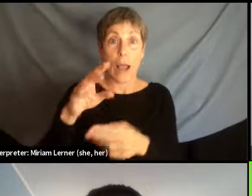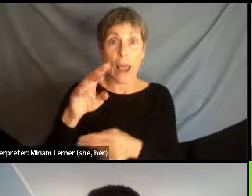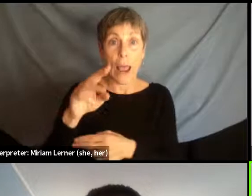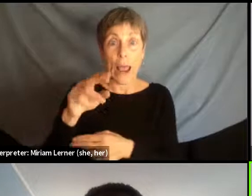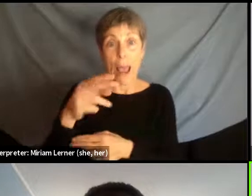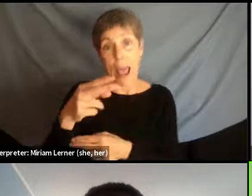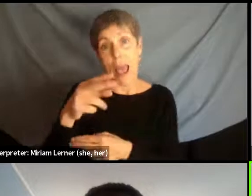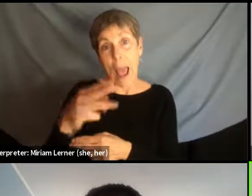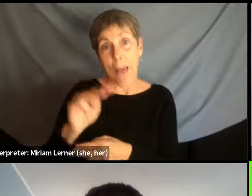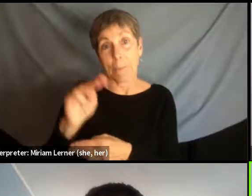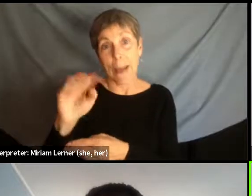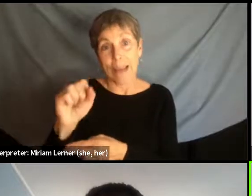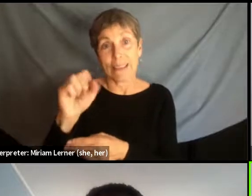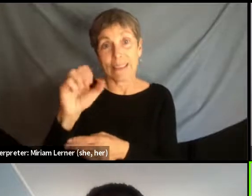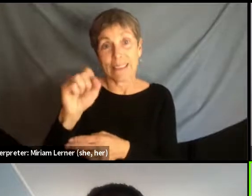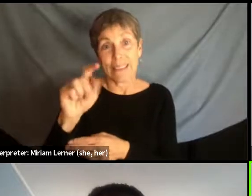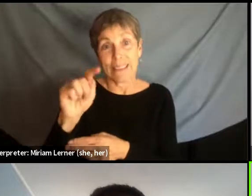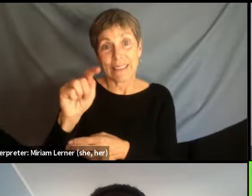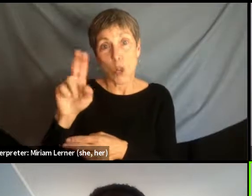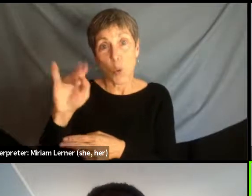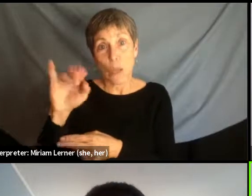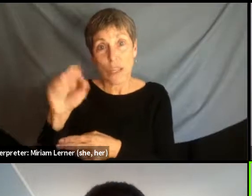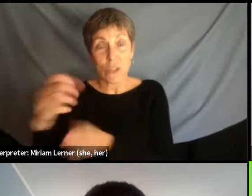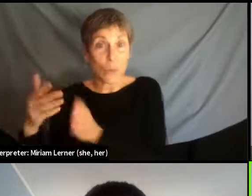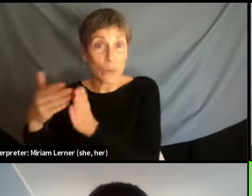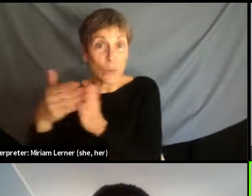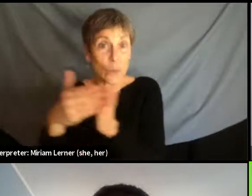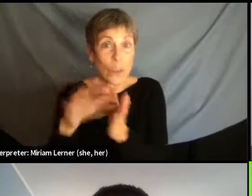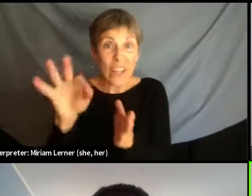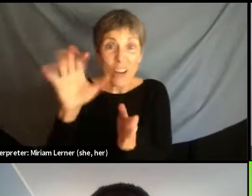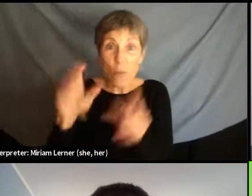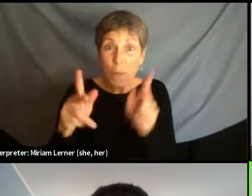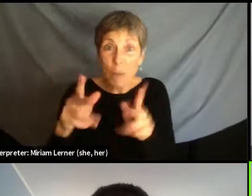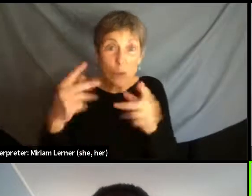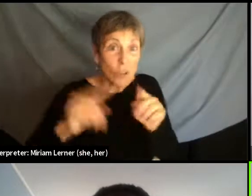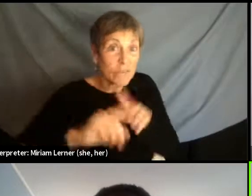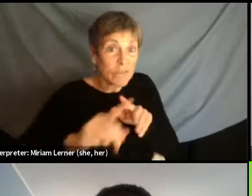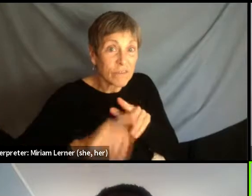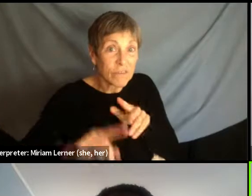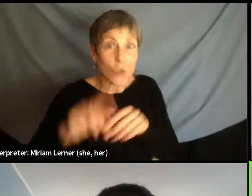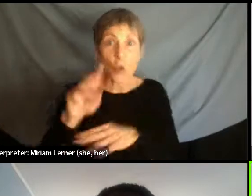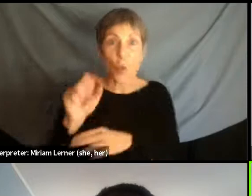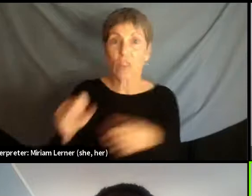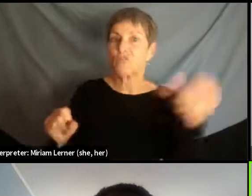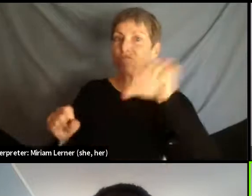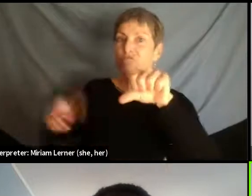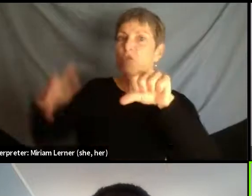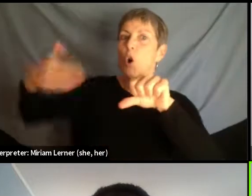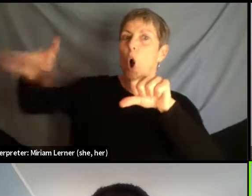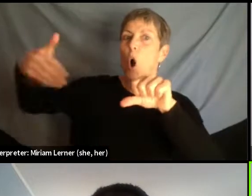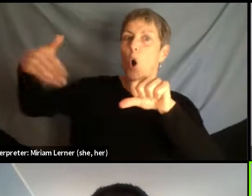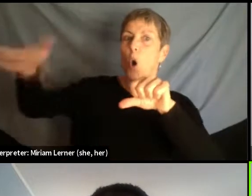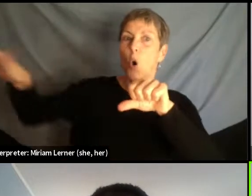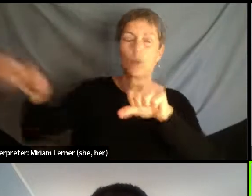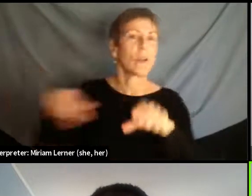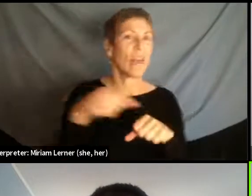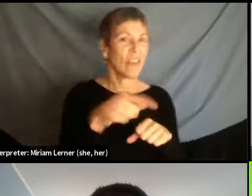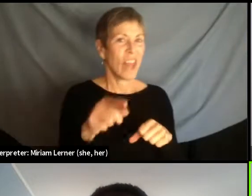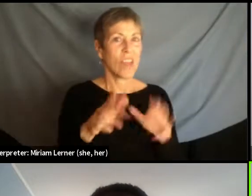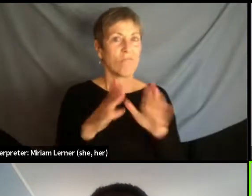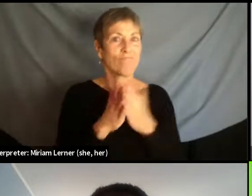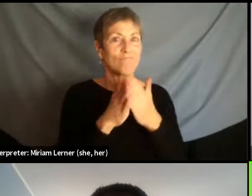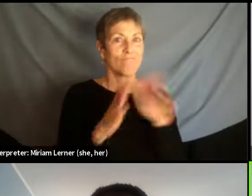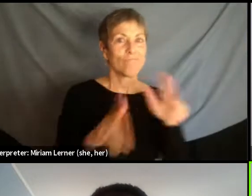refugees trying to flee World War II. And ultimately that boat was not allowed to dock. It had to return to Europe. Many of those people